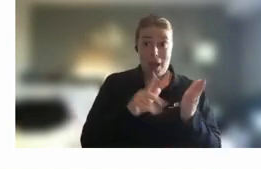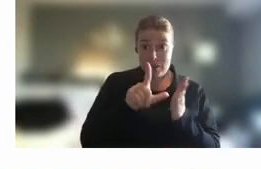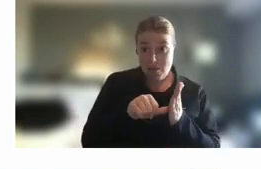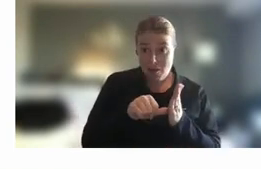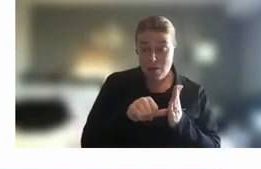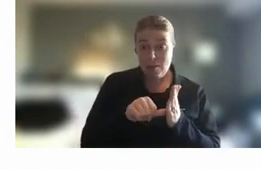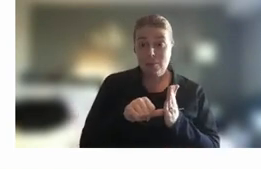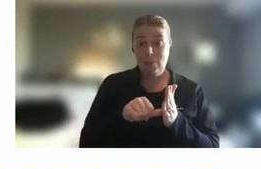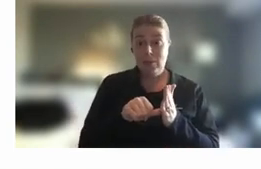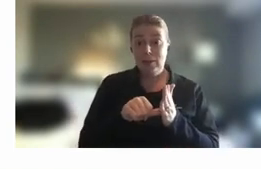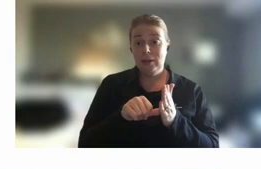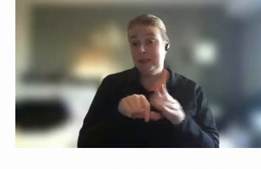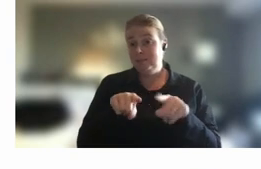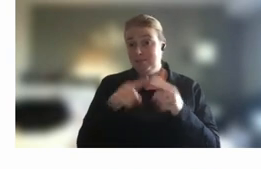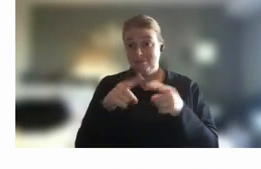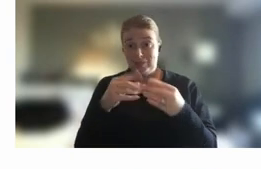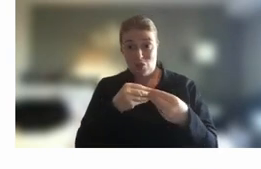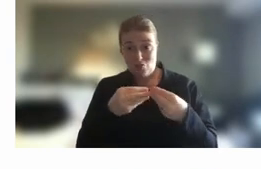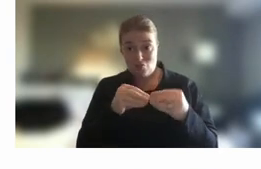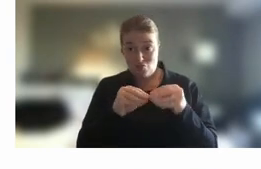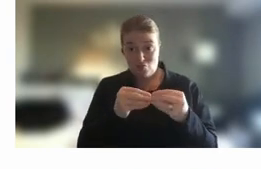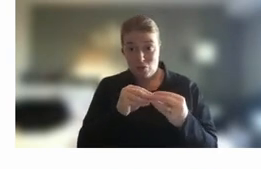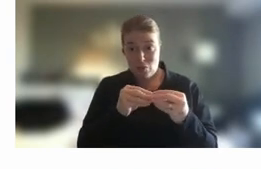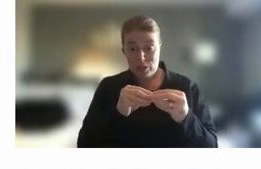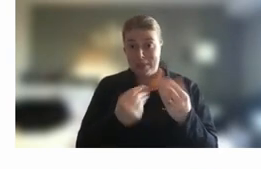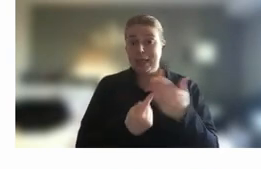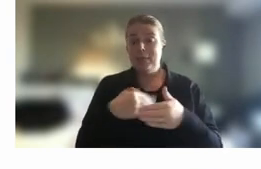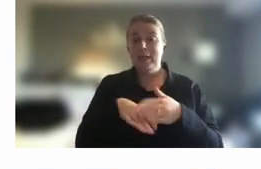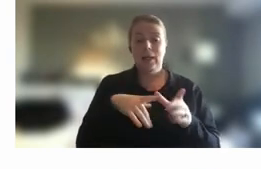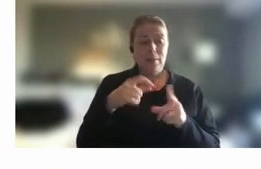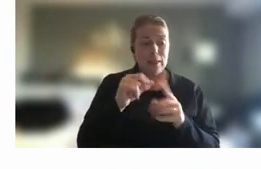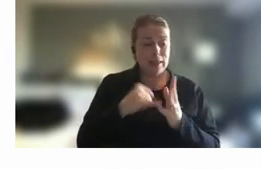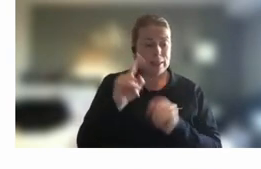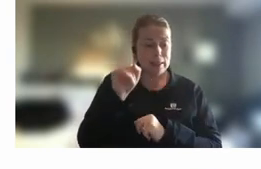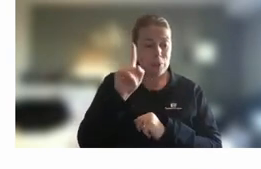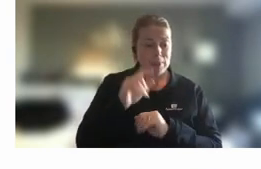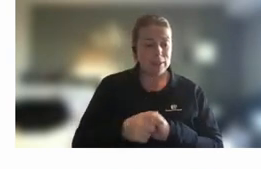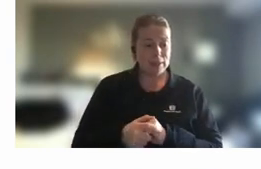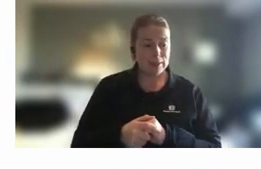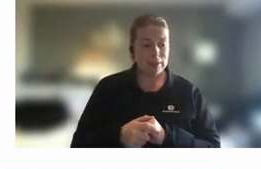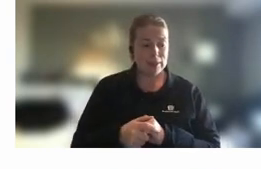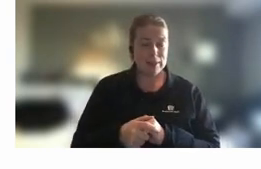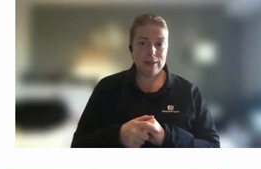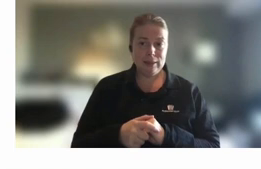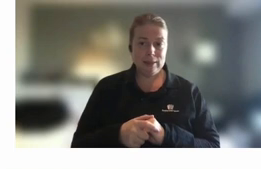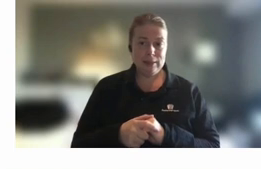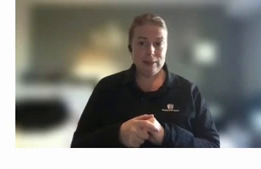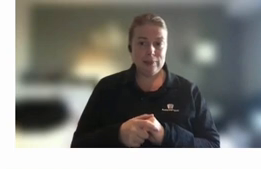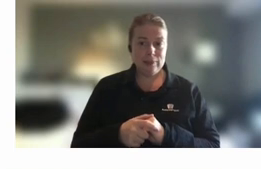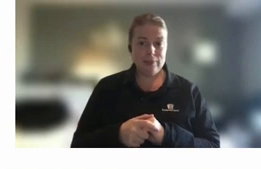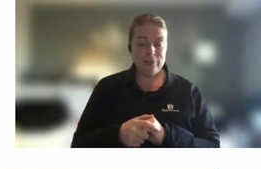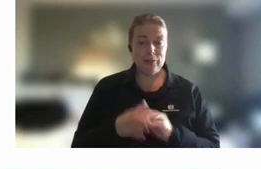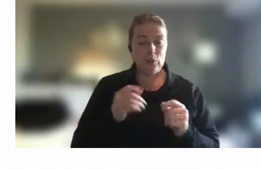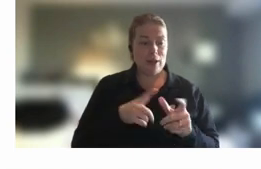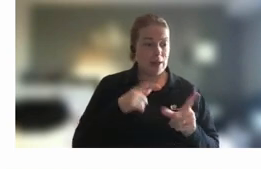arrangements all kinds of things that are happening in the ABS at the moment and I think it really goes to um you know the APS